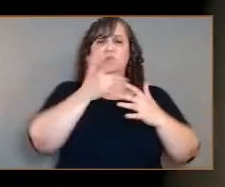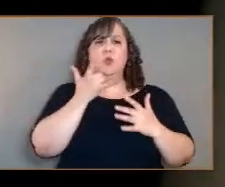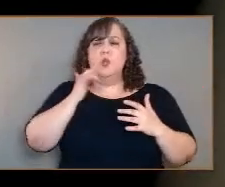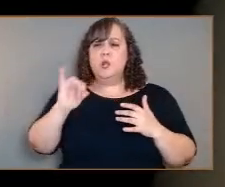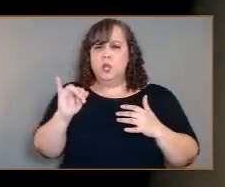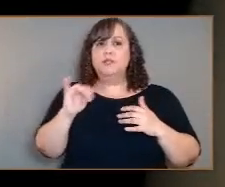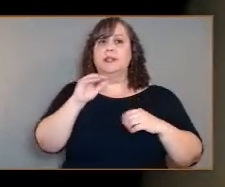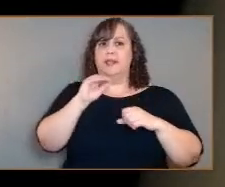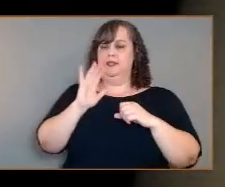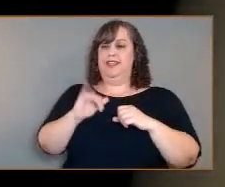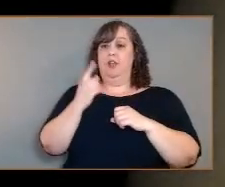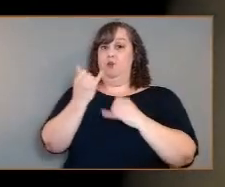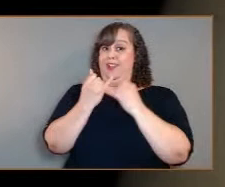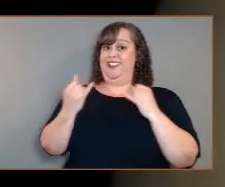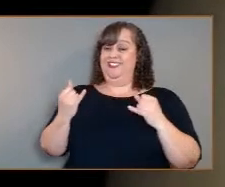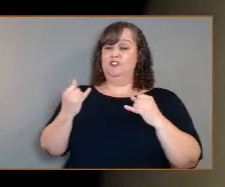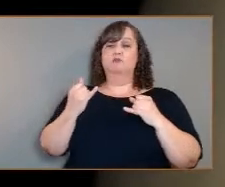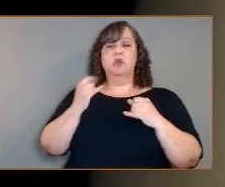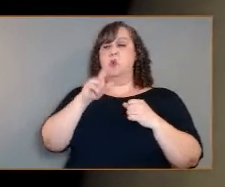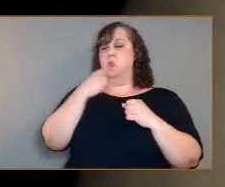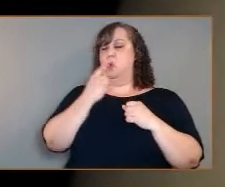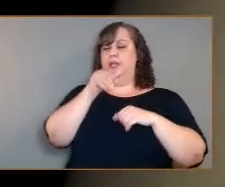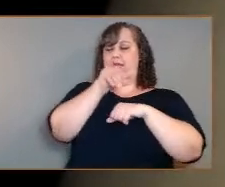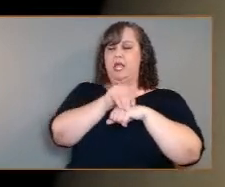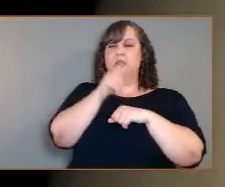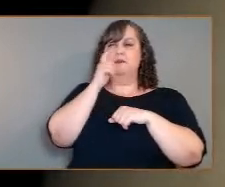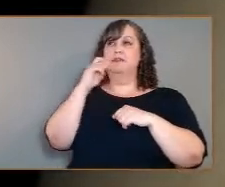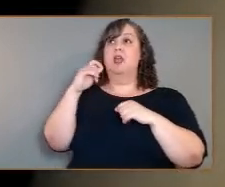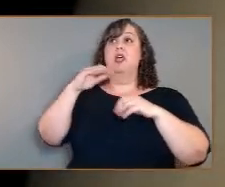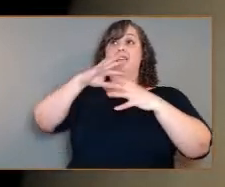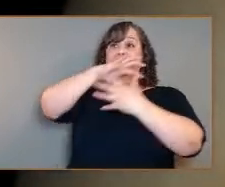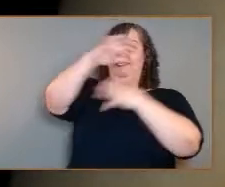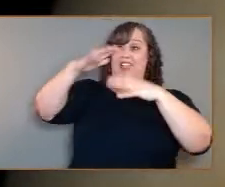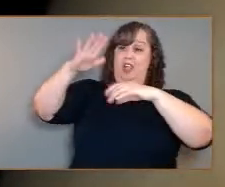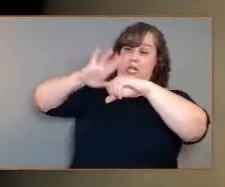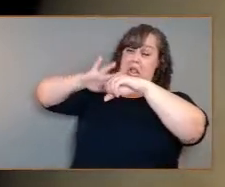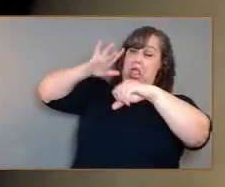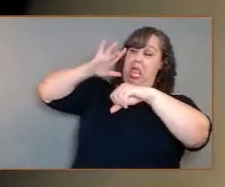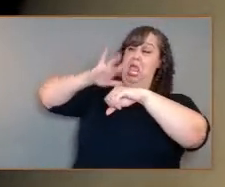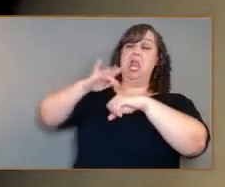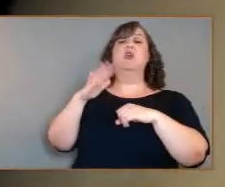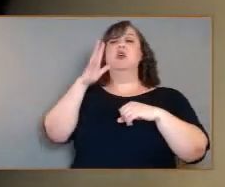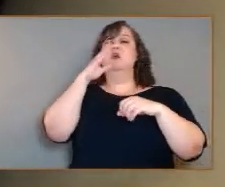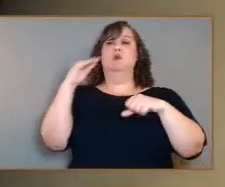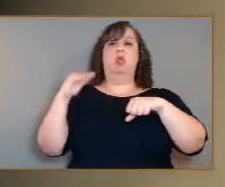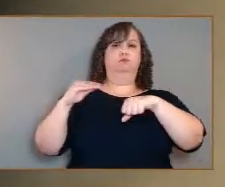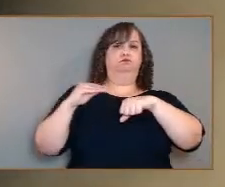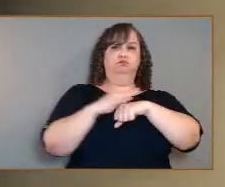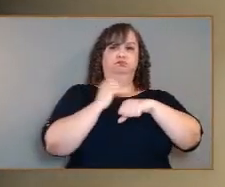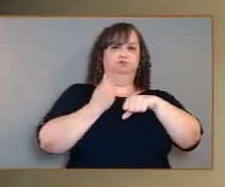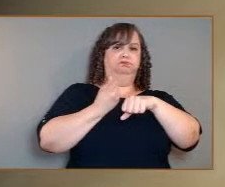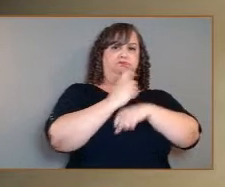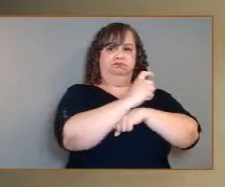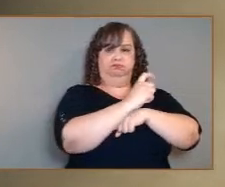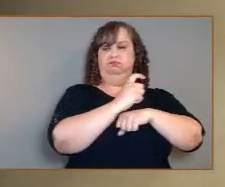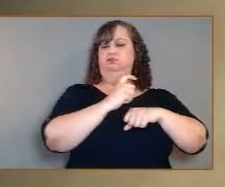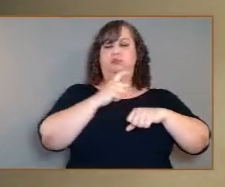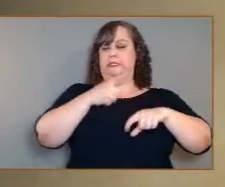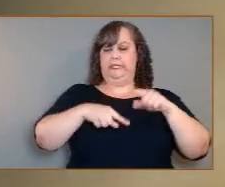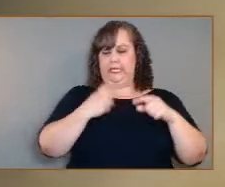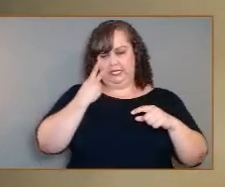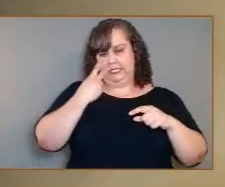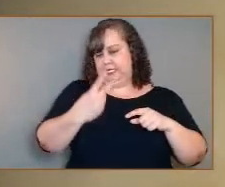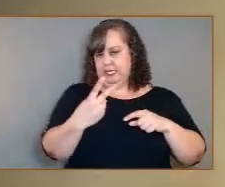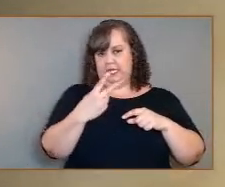side, because the glare off of the clouds is too intense to allow us to see the surface on the day side. But